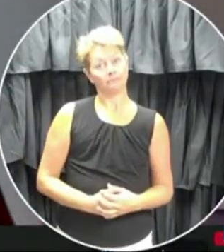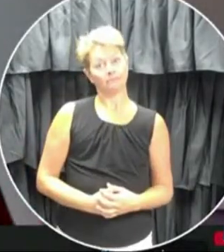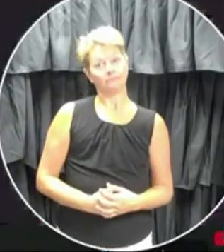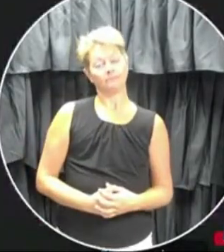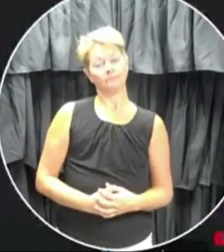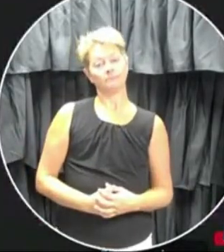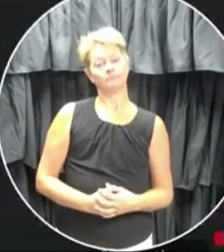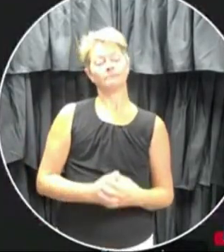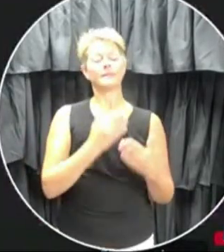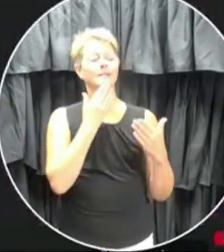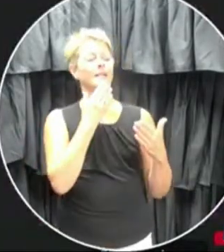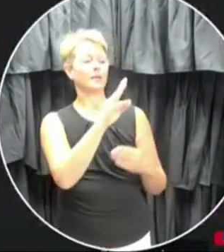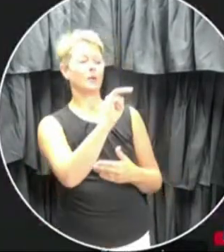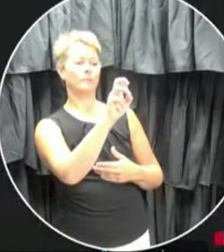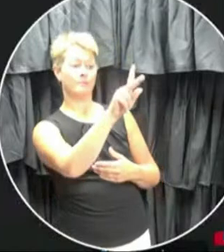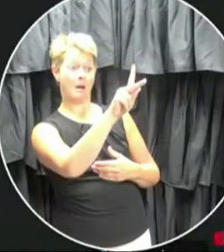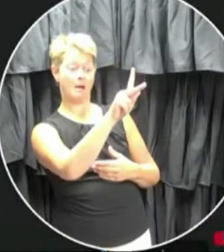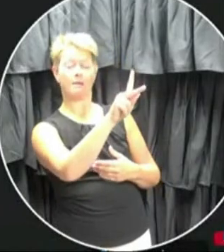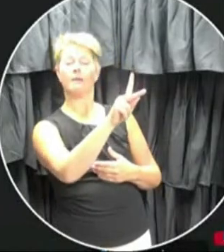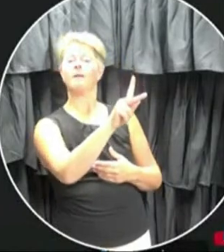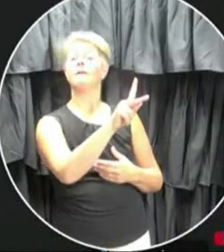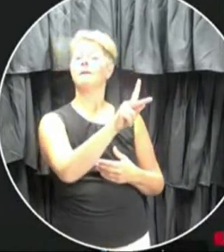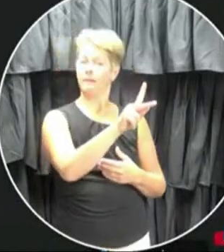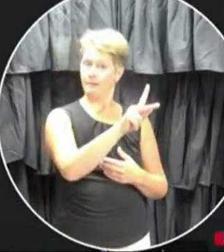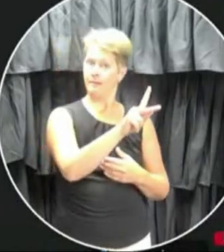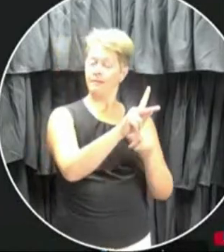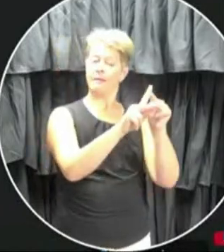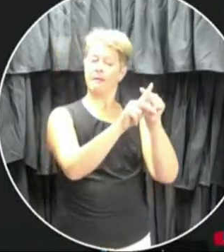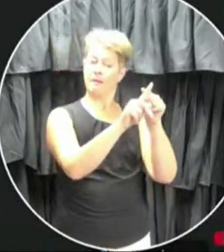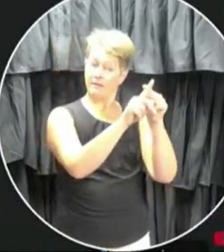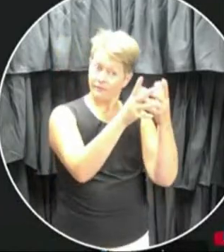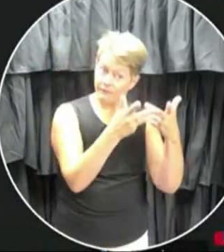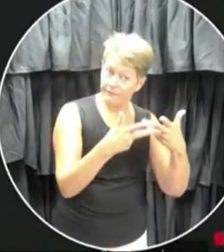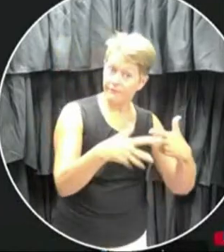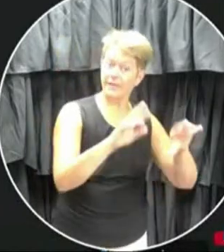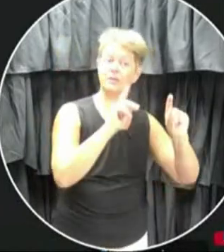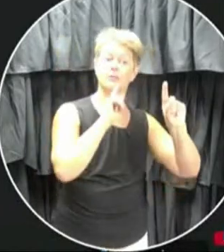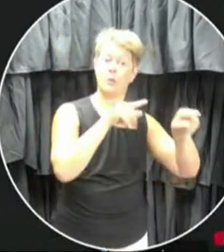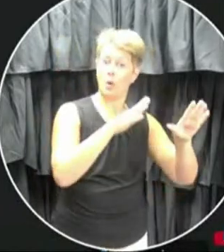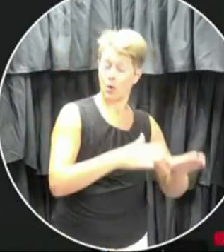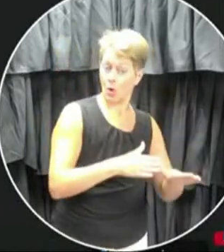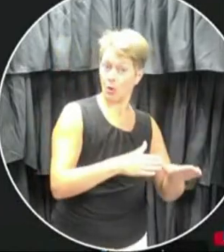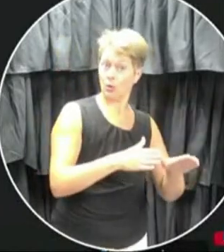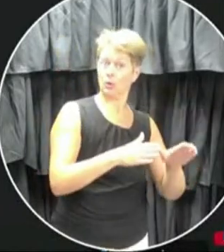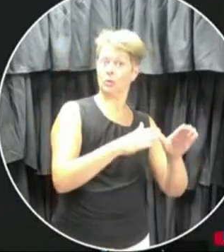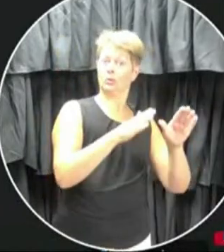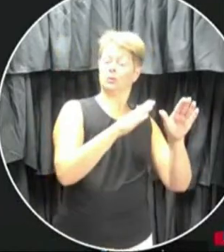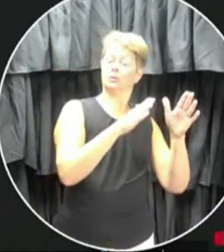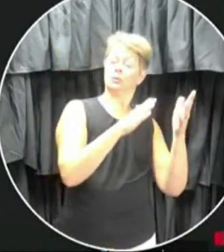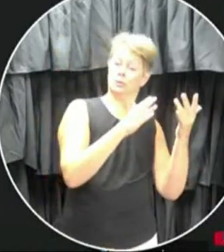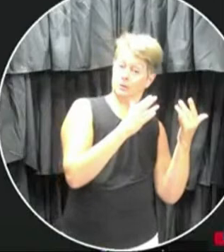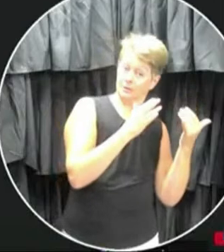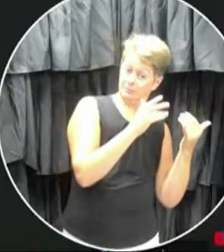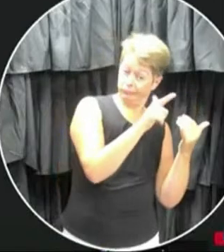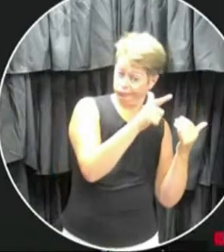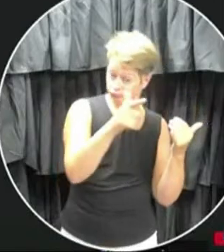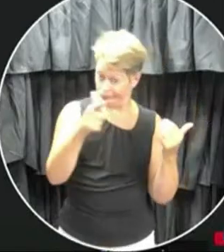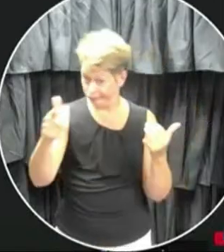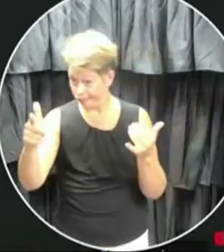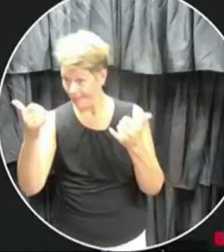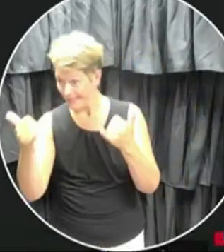Thank you, Mark. As we've now gone through one round of questions, I will begin again at the beginning, and we will